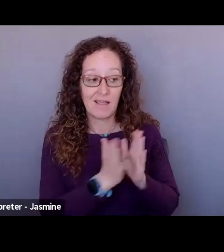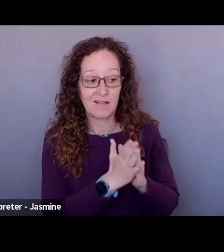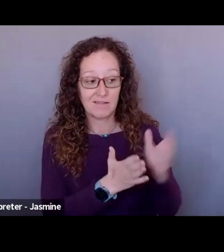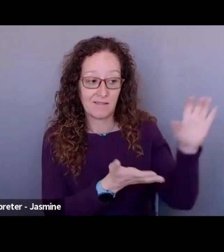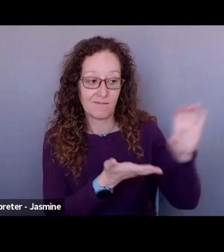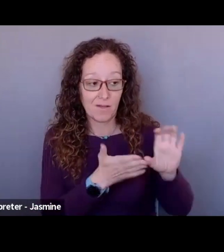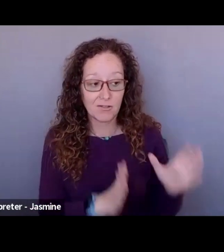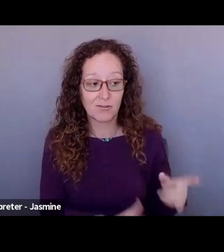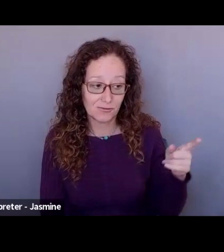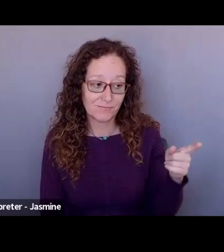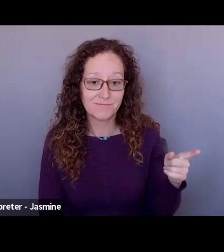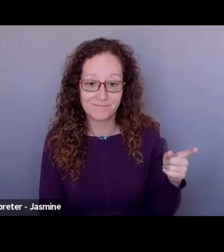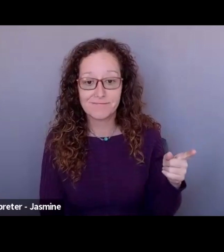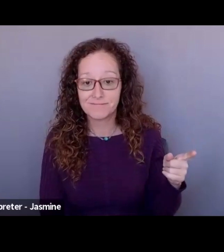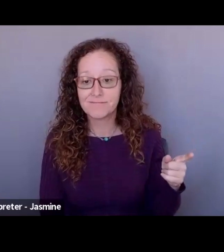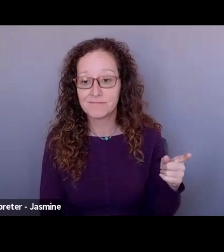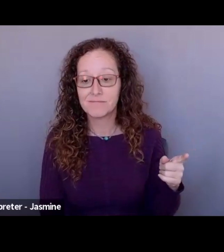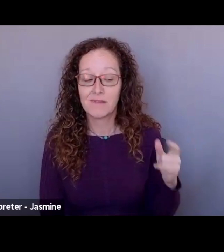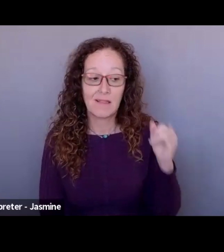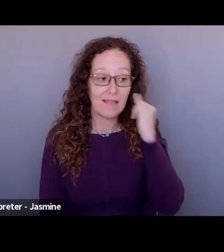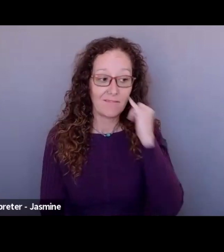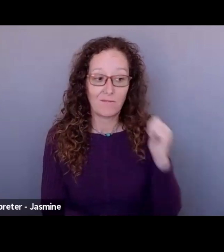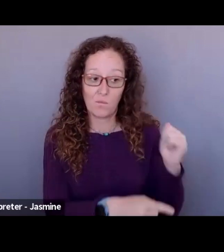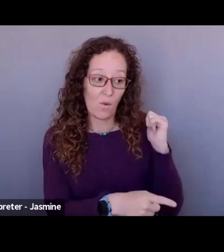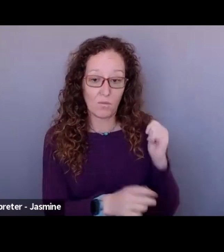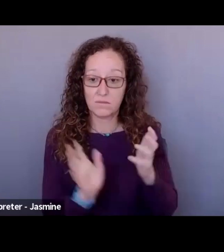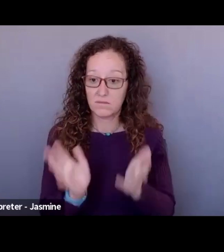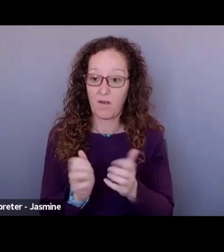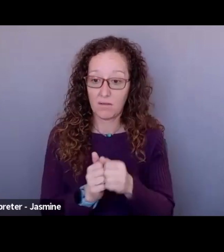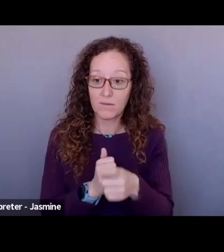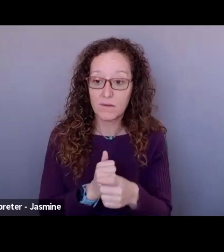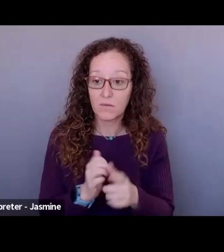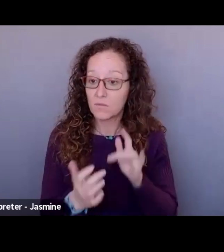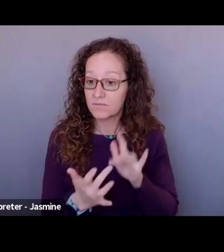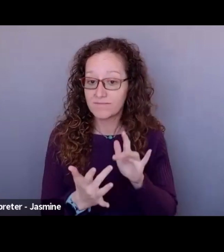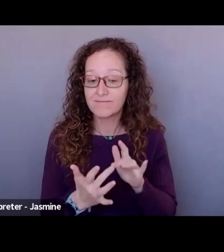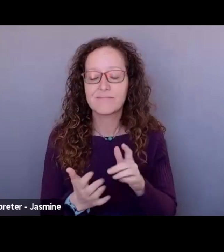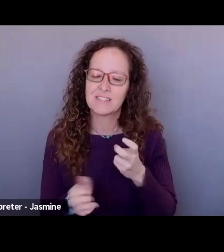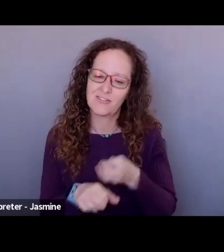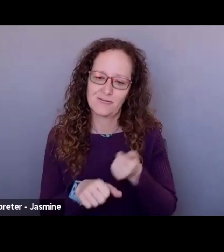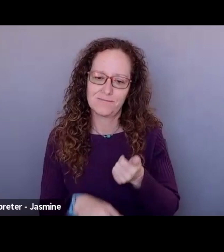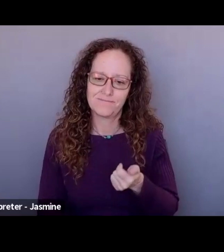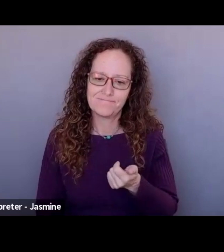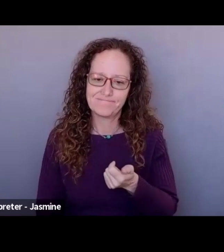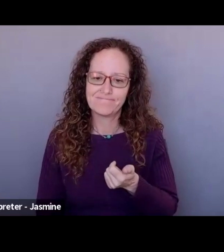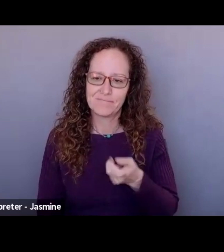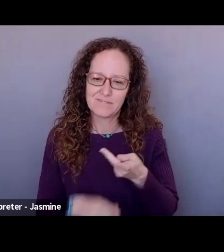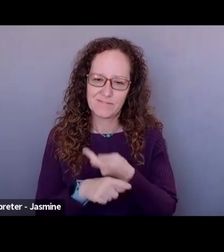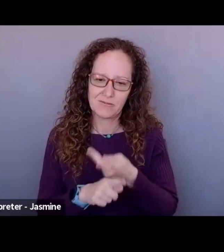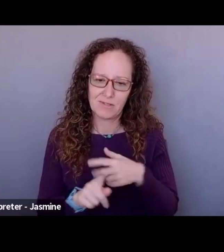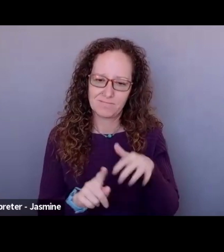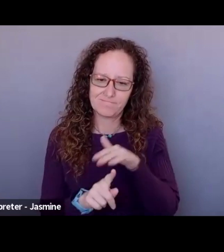if it's an organization that won't talk to you, um, that makes it more difficult to kind of figure out,